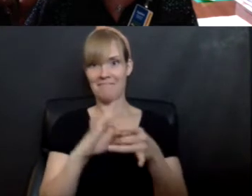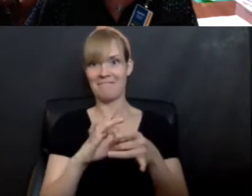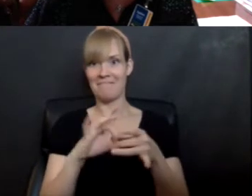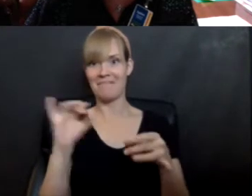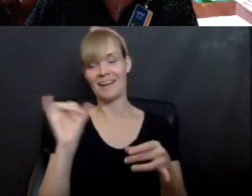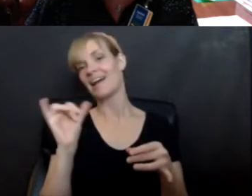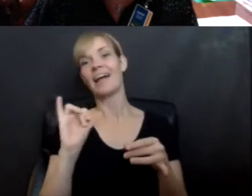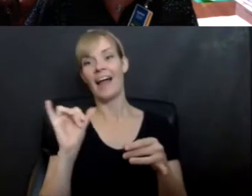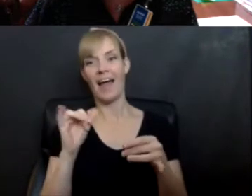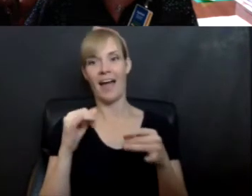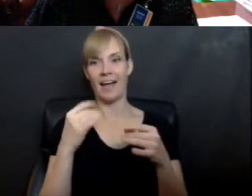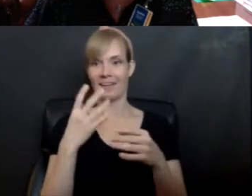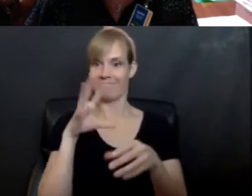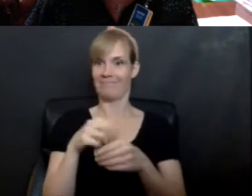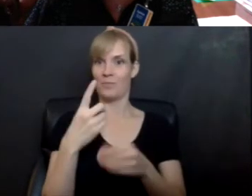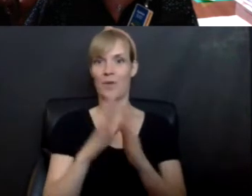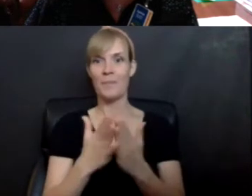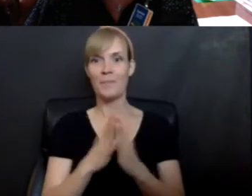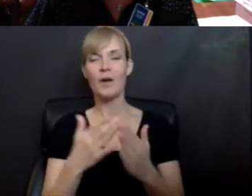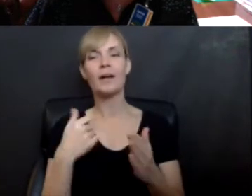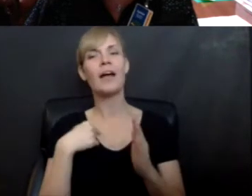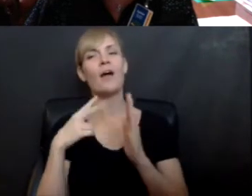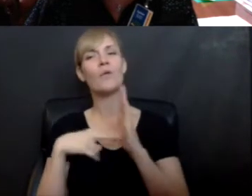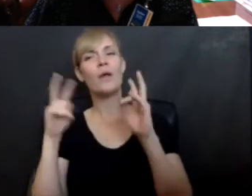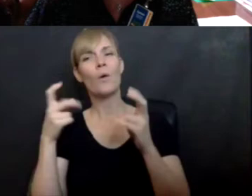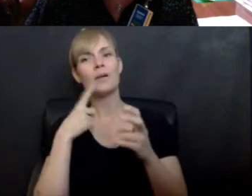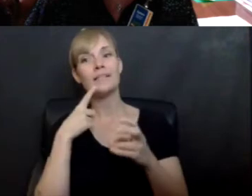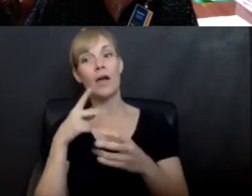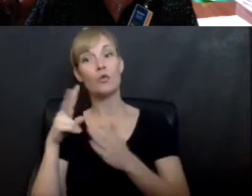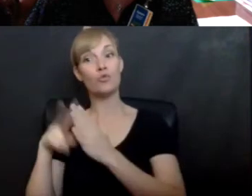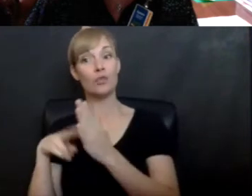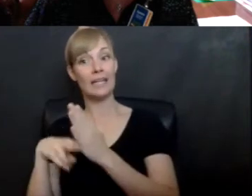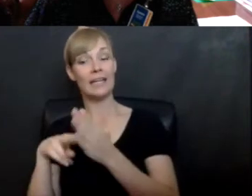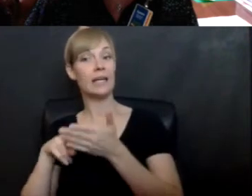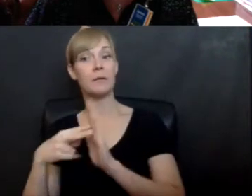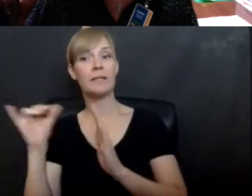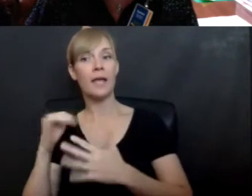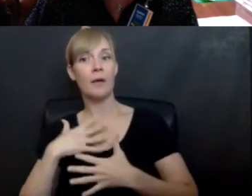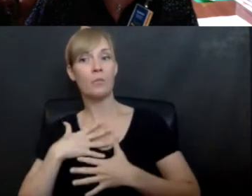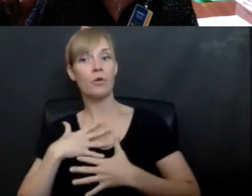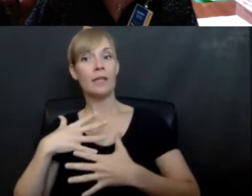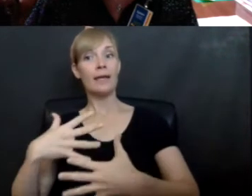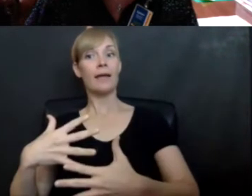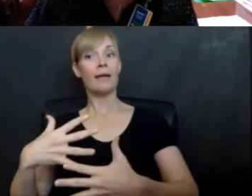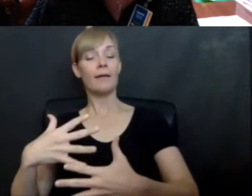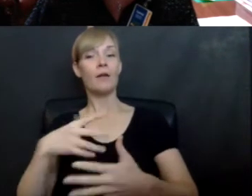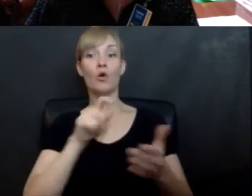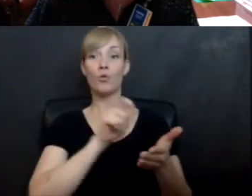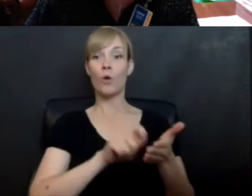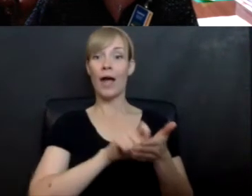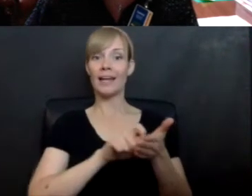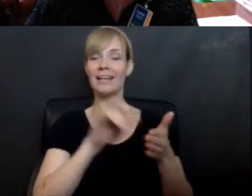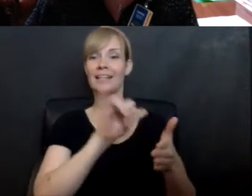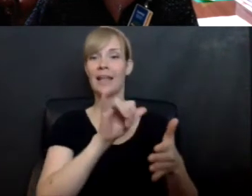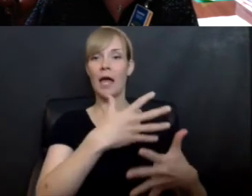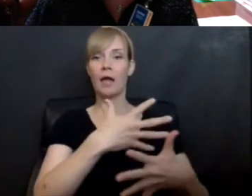I read a quote that said, reading is like breathing in. And writing is like breathing out. Right? Do you ever feel like that?